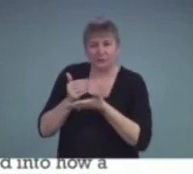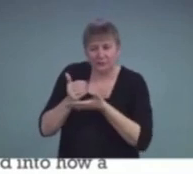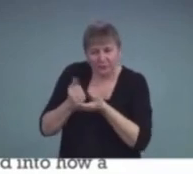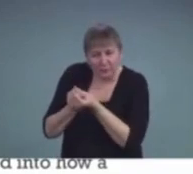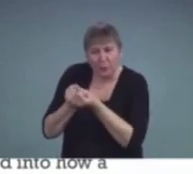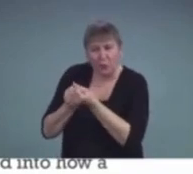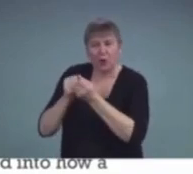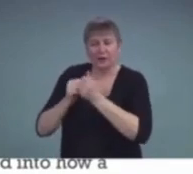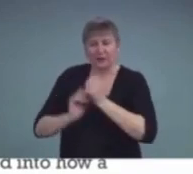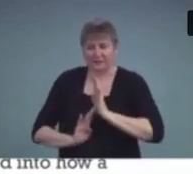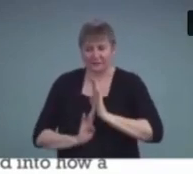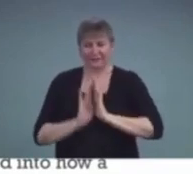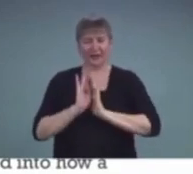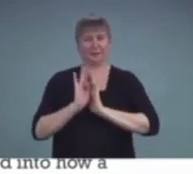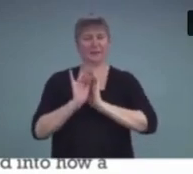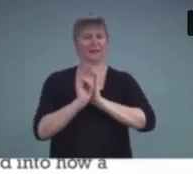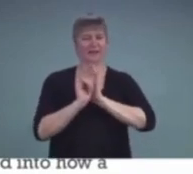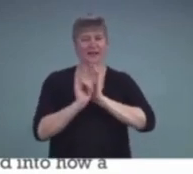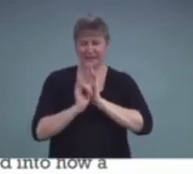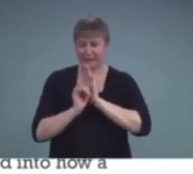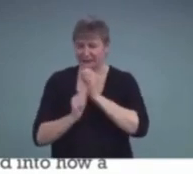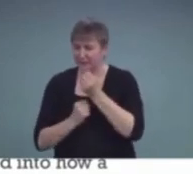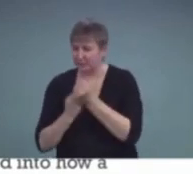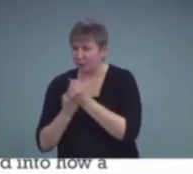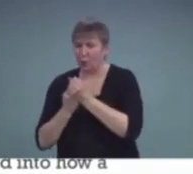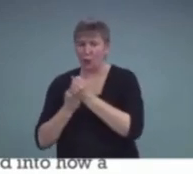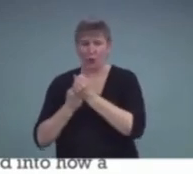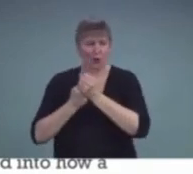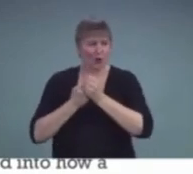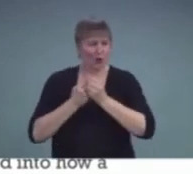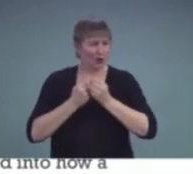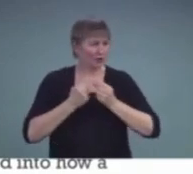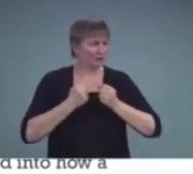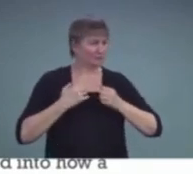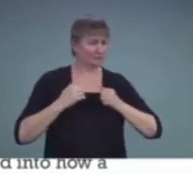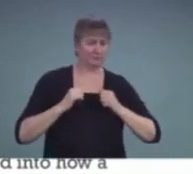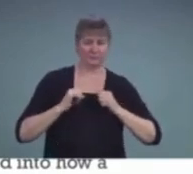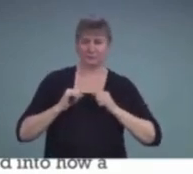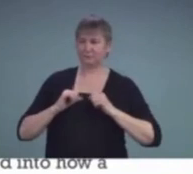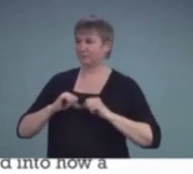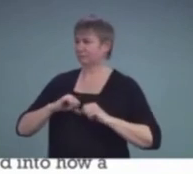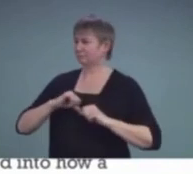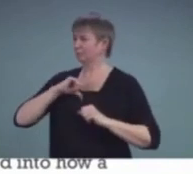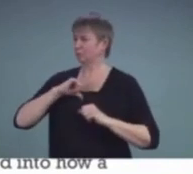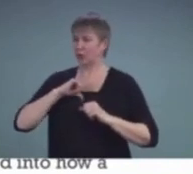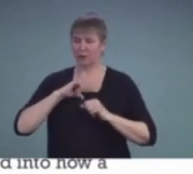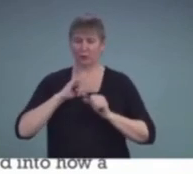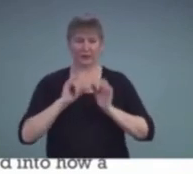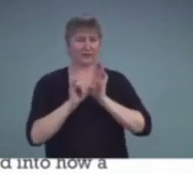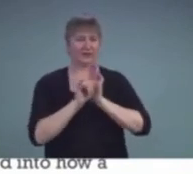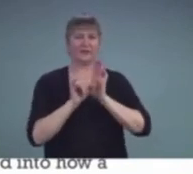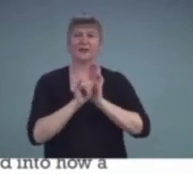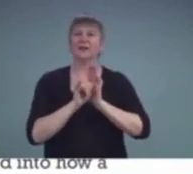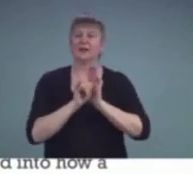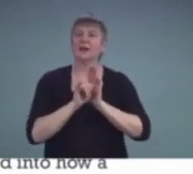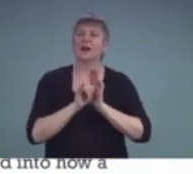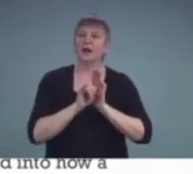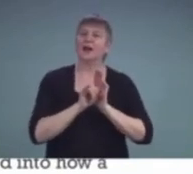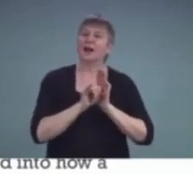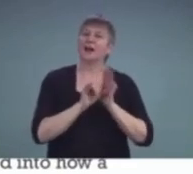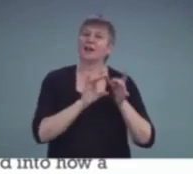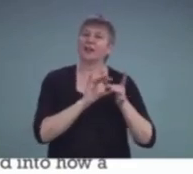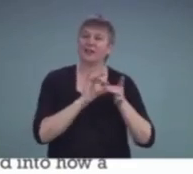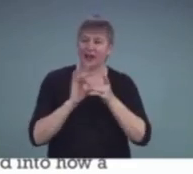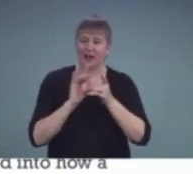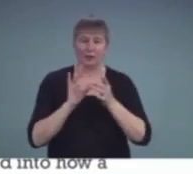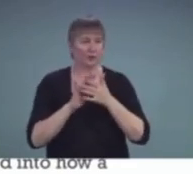for developing that identity that then crosses over into how kids relate with other